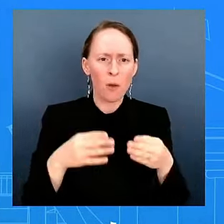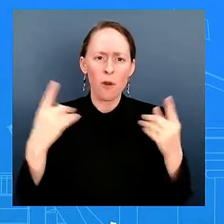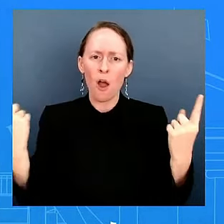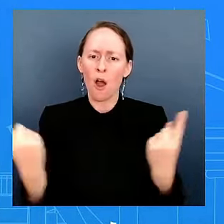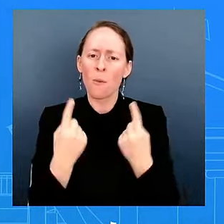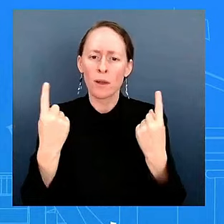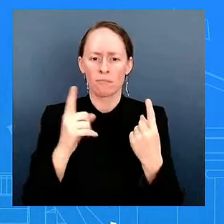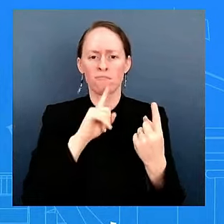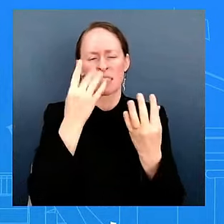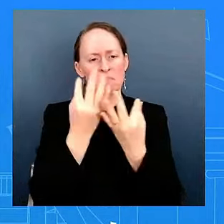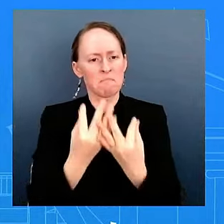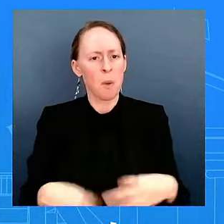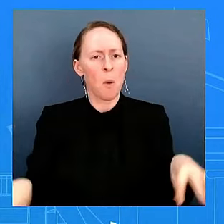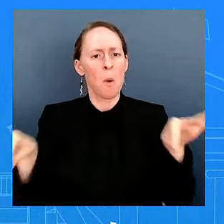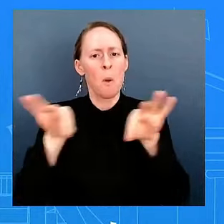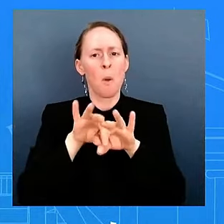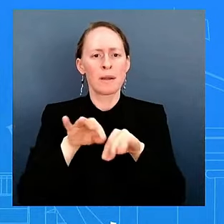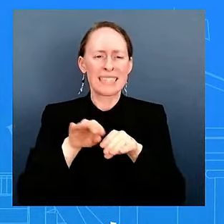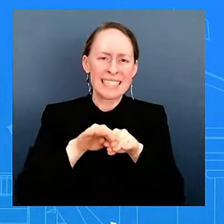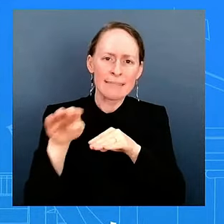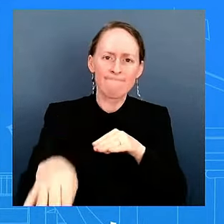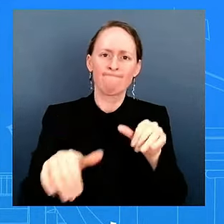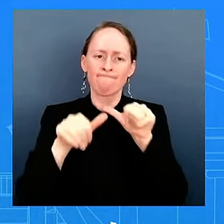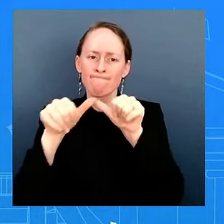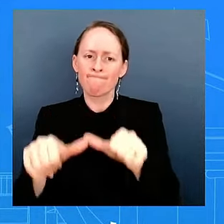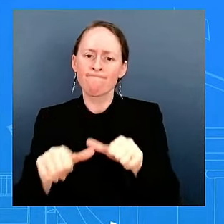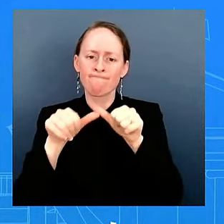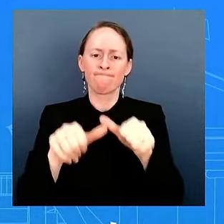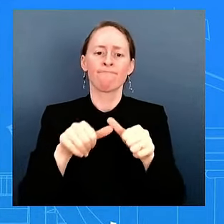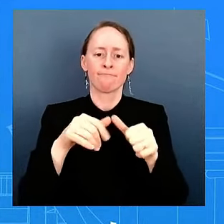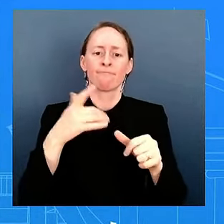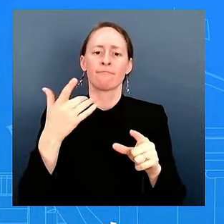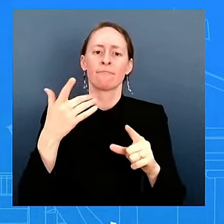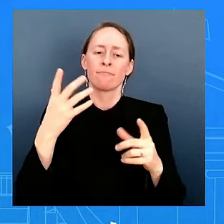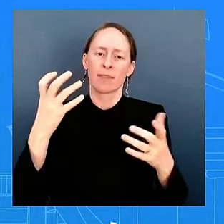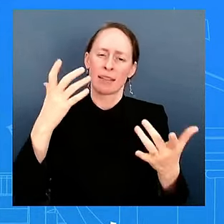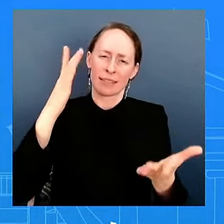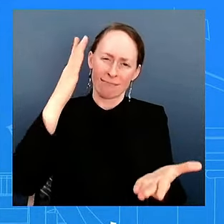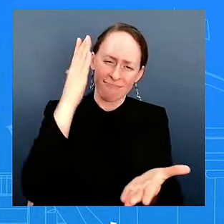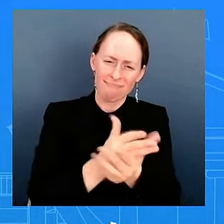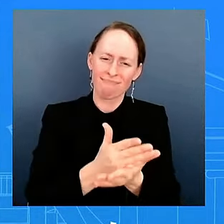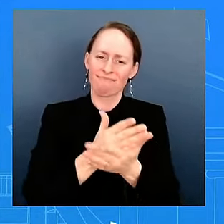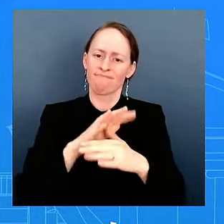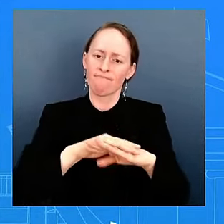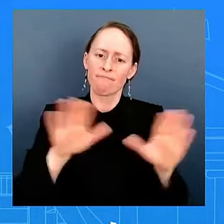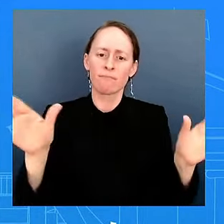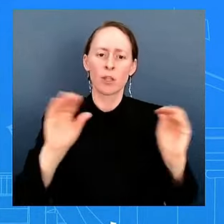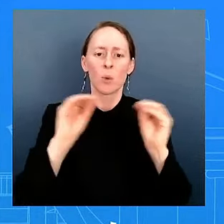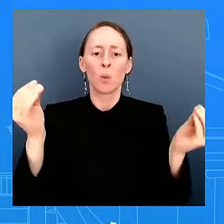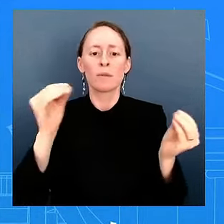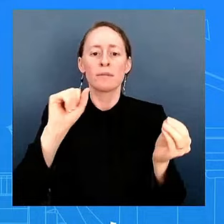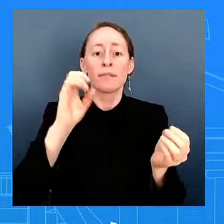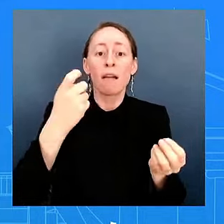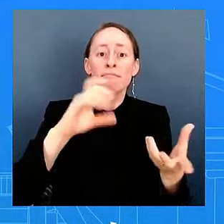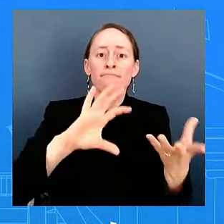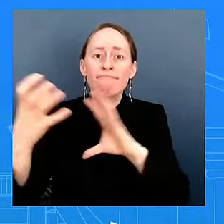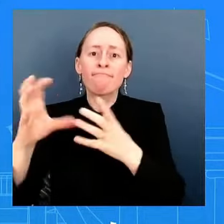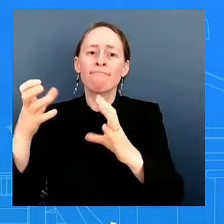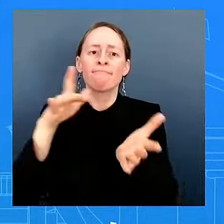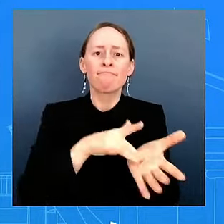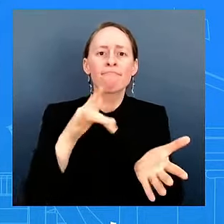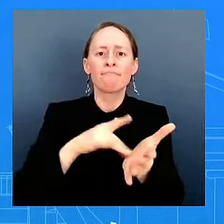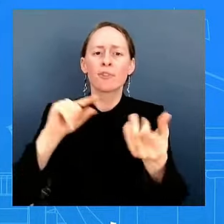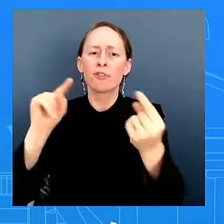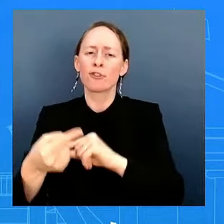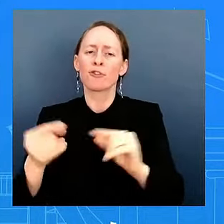ongoing work to end campus sexual assault. That's what we want to see. And I cannot speak any further